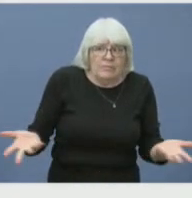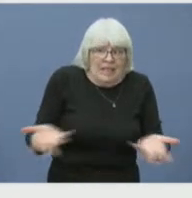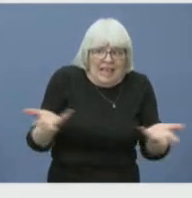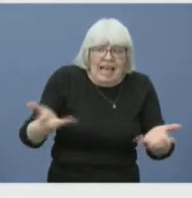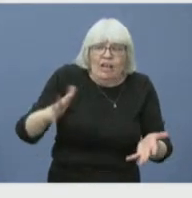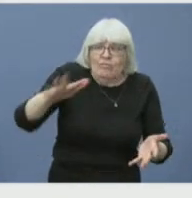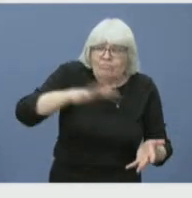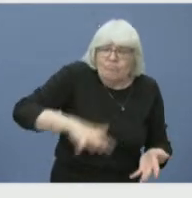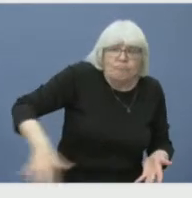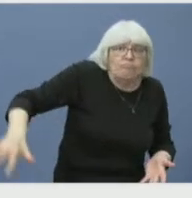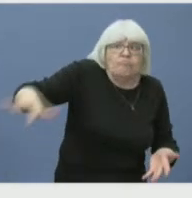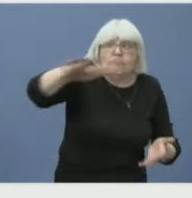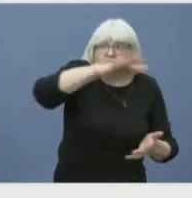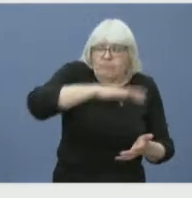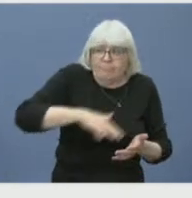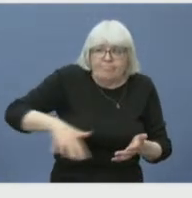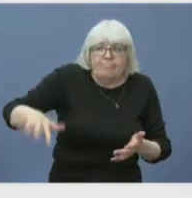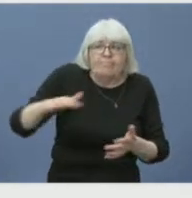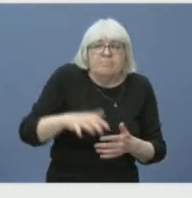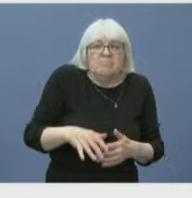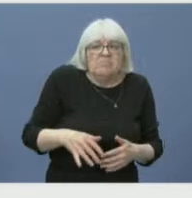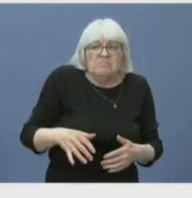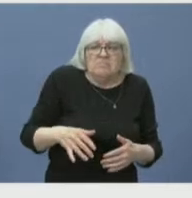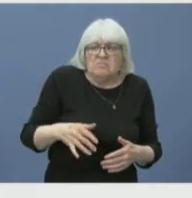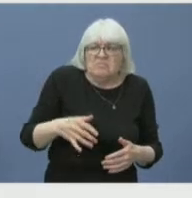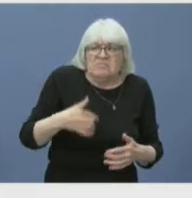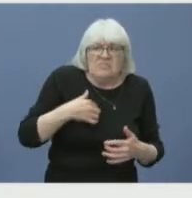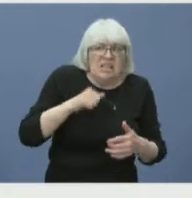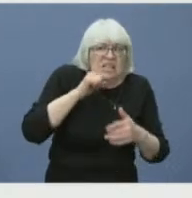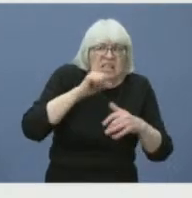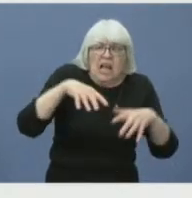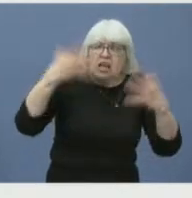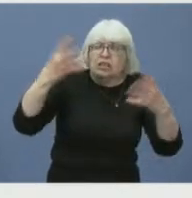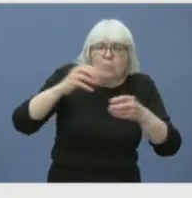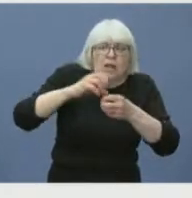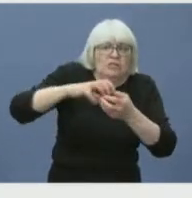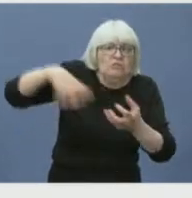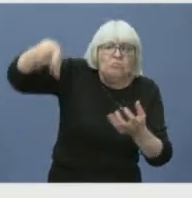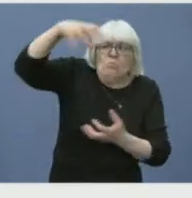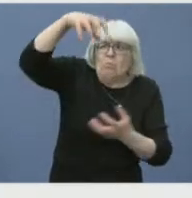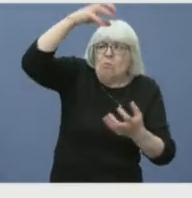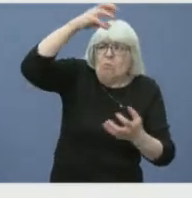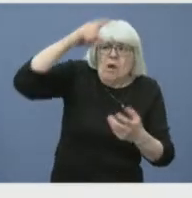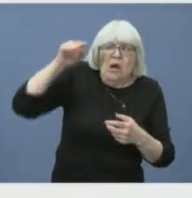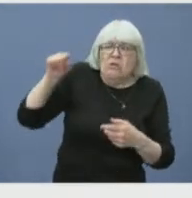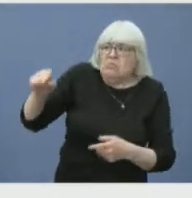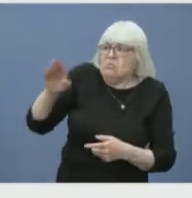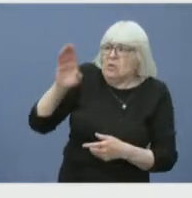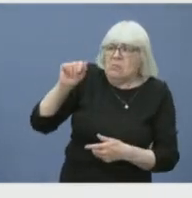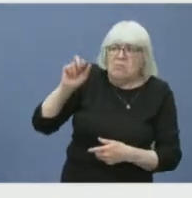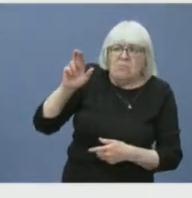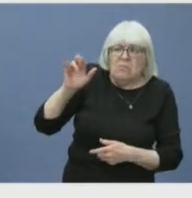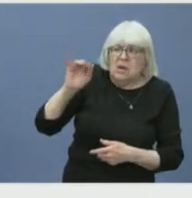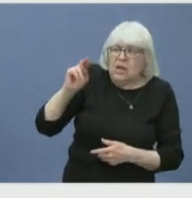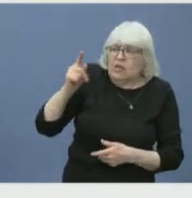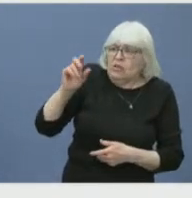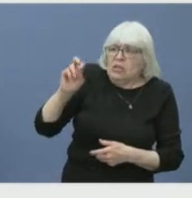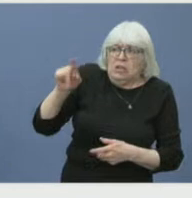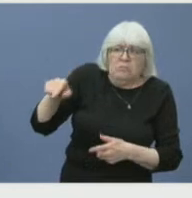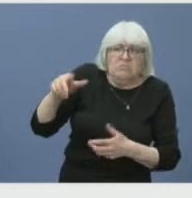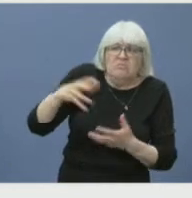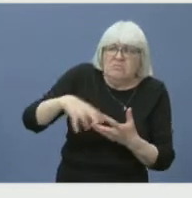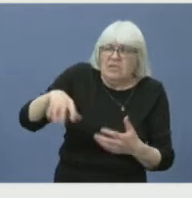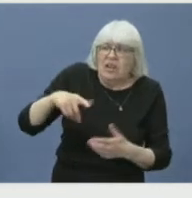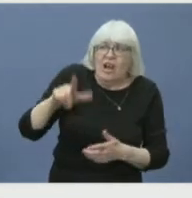limited to no smoke being produced from the Barrington Lake wildfire, other than what would have been over the last 24 hours coming